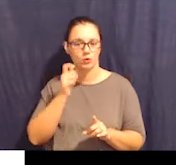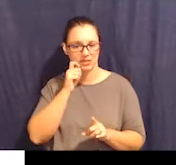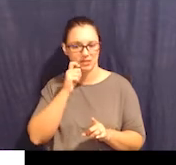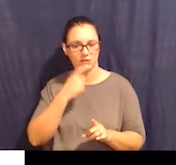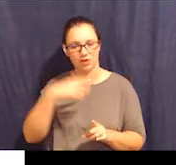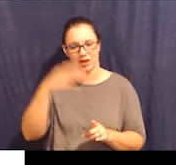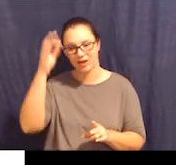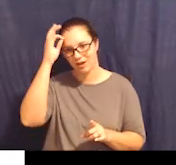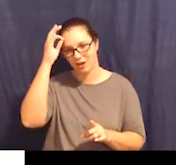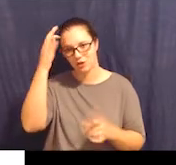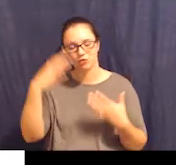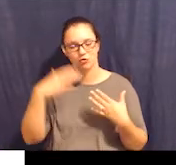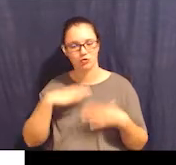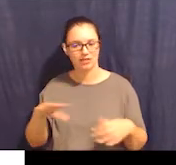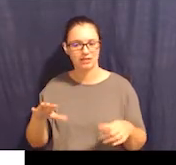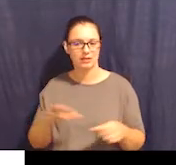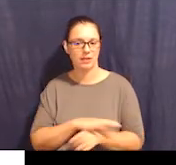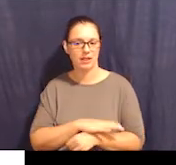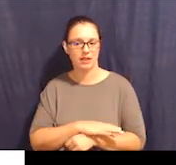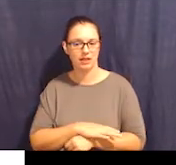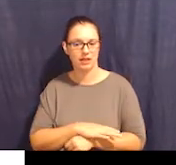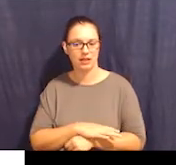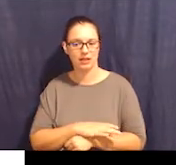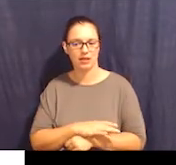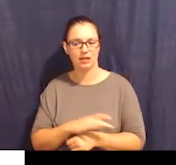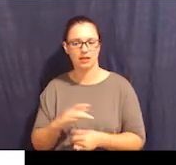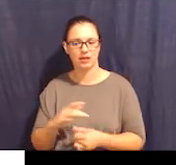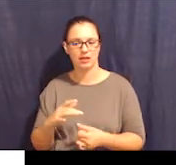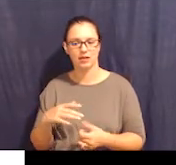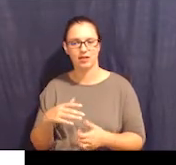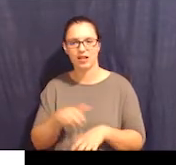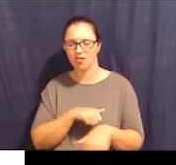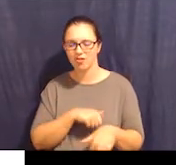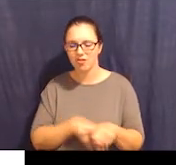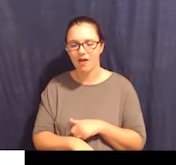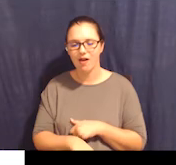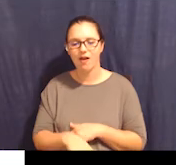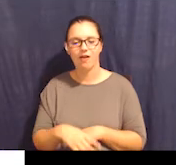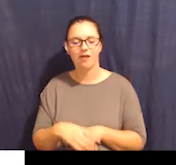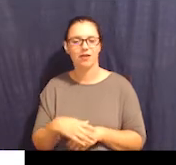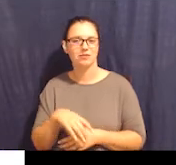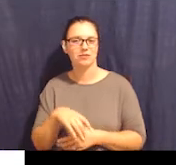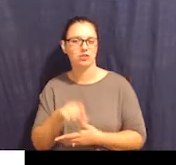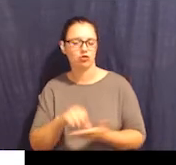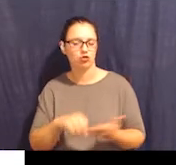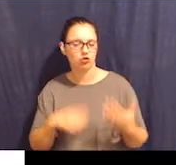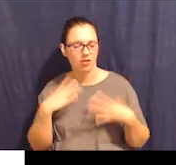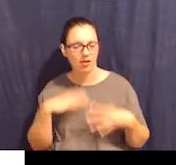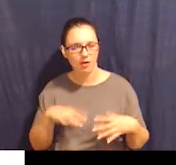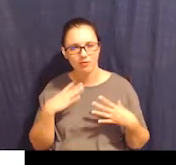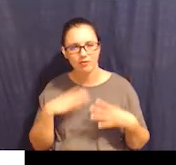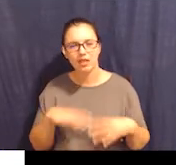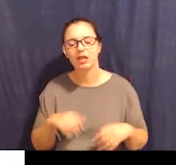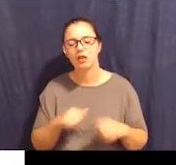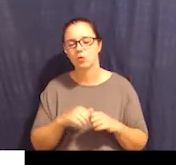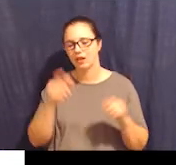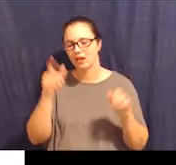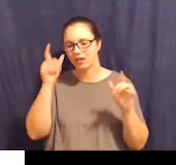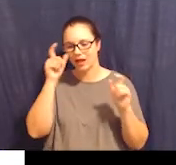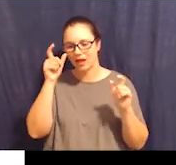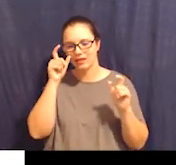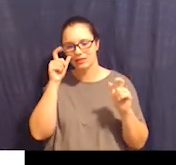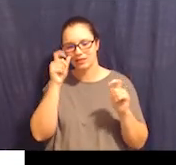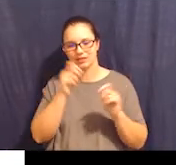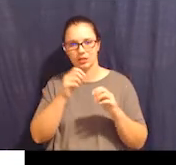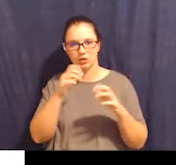gloves and the surgical outfit with those glasses that sort of zoom in, and you see all the equipment around. So